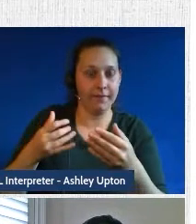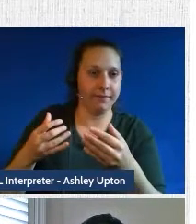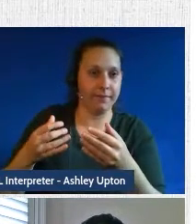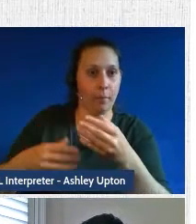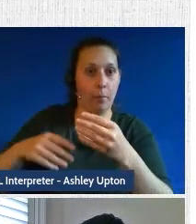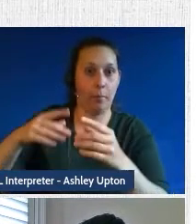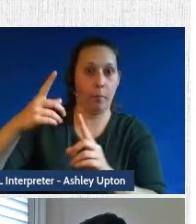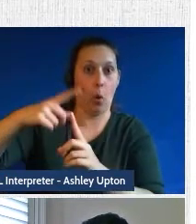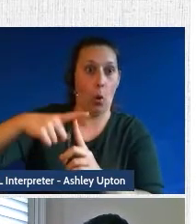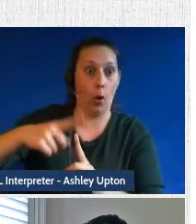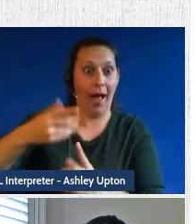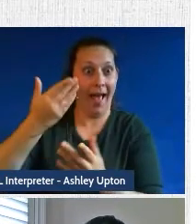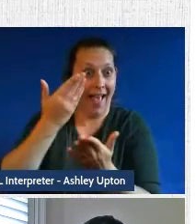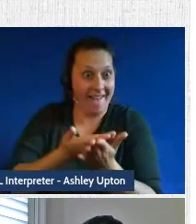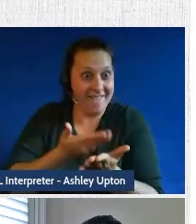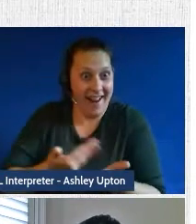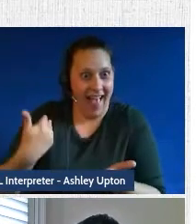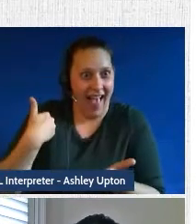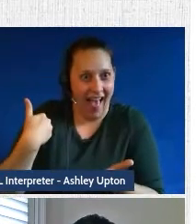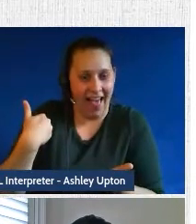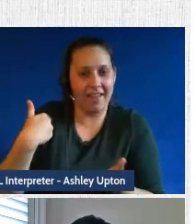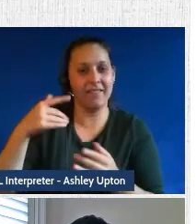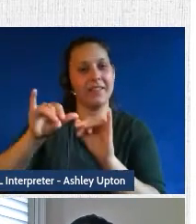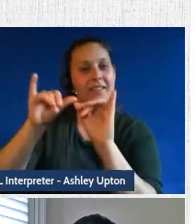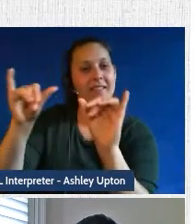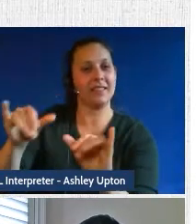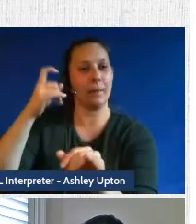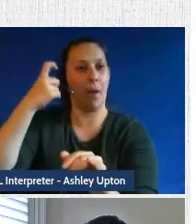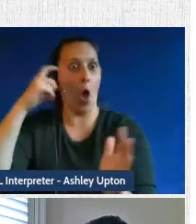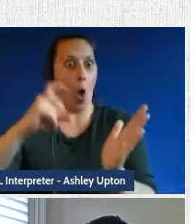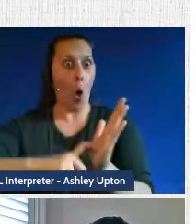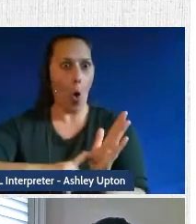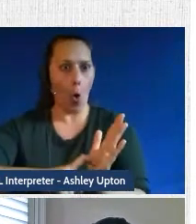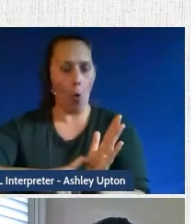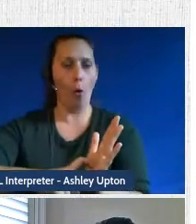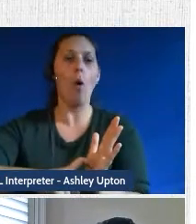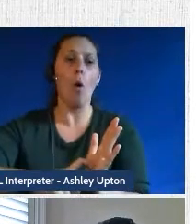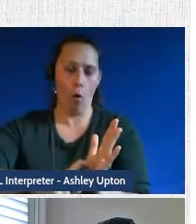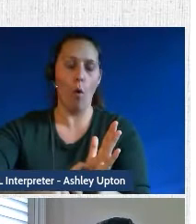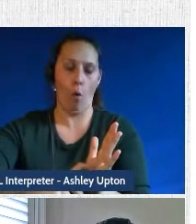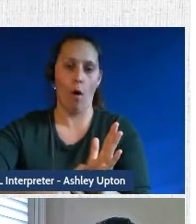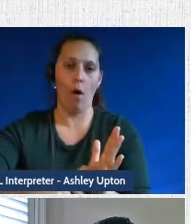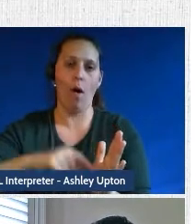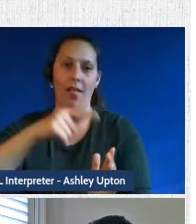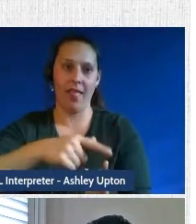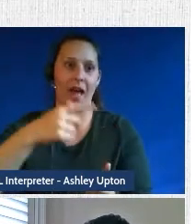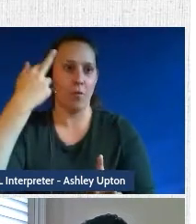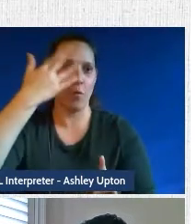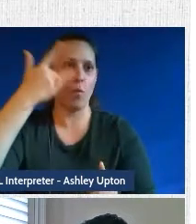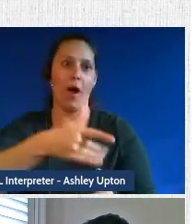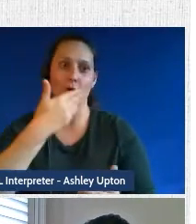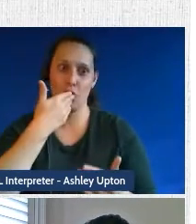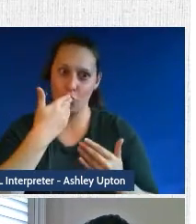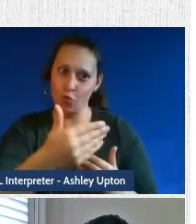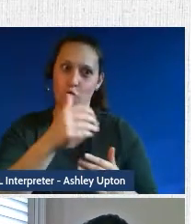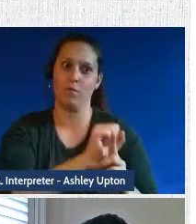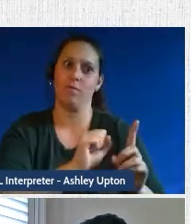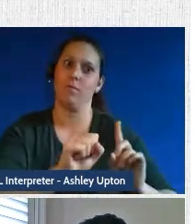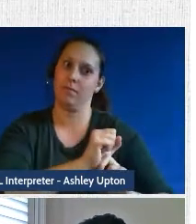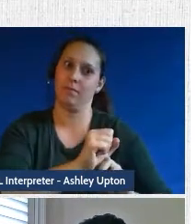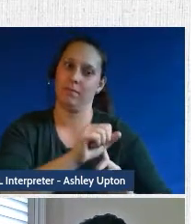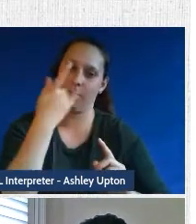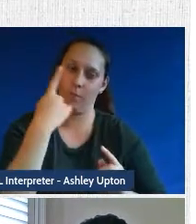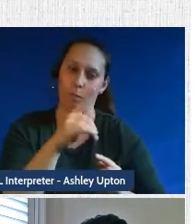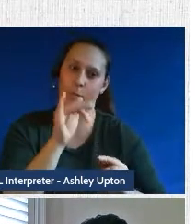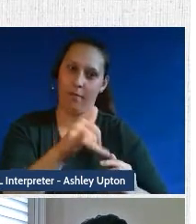having evidence, that is flagged on a system and that is outputted to the user that this is the reason why you have a strong case. And then what we